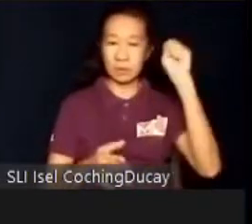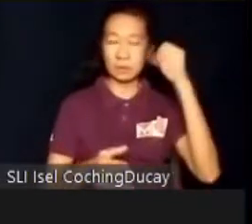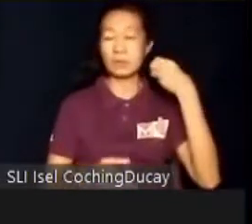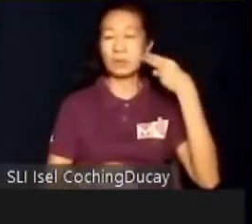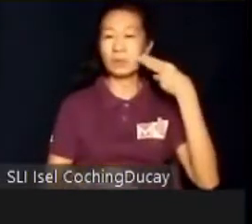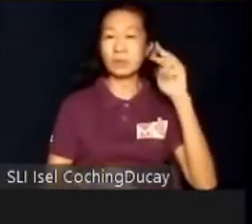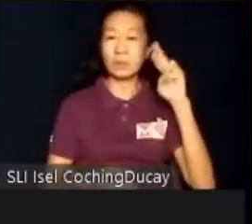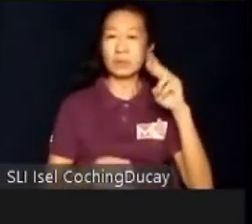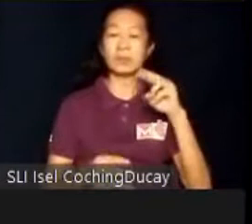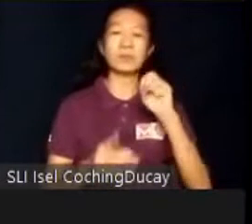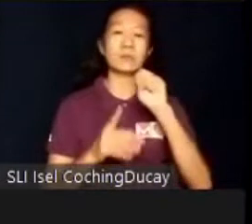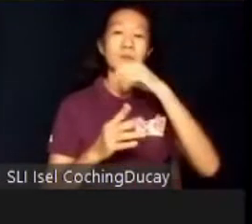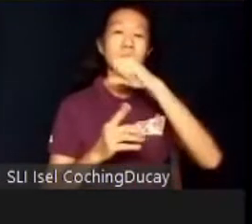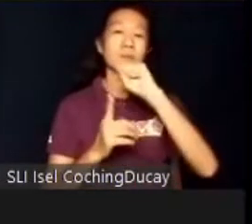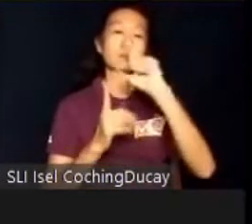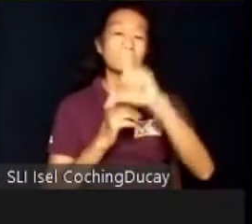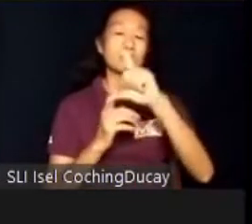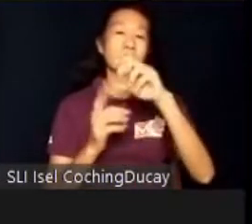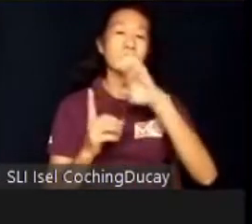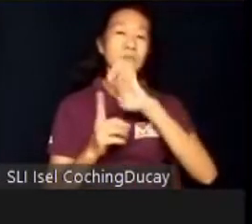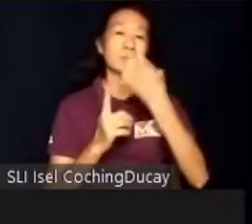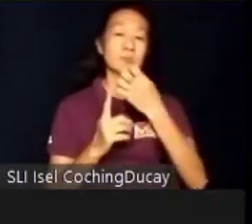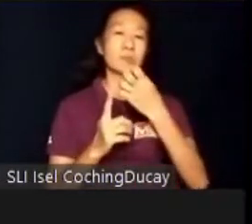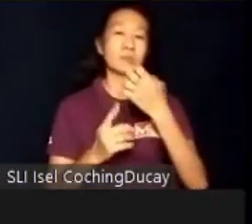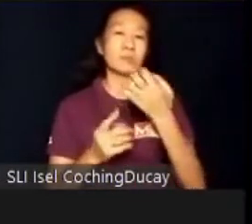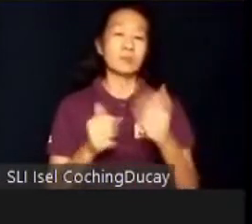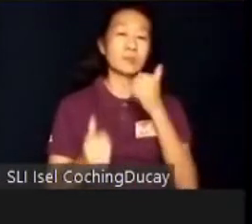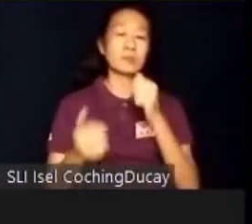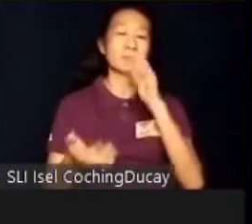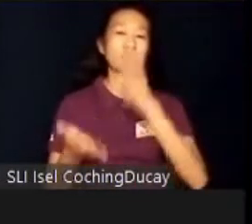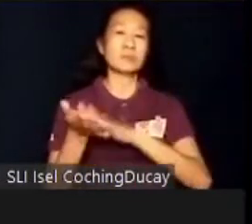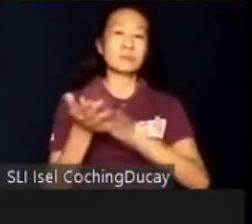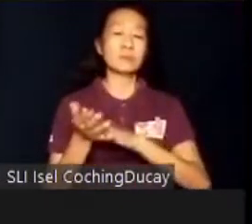environment which schools may have the capability of helping address.